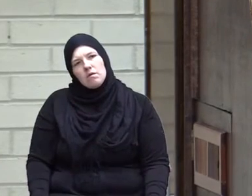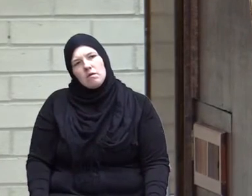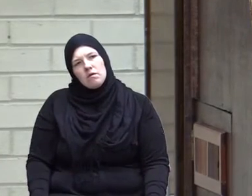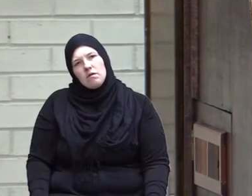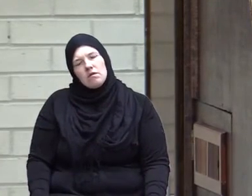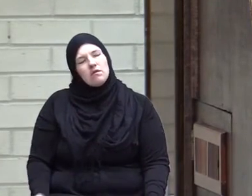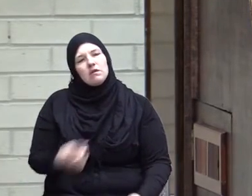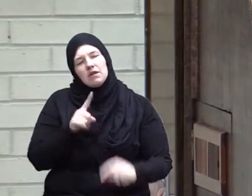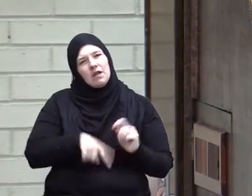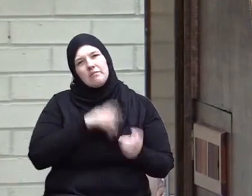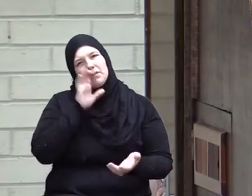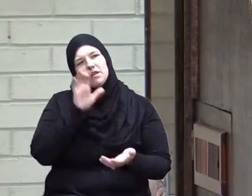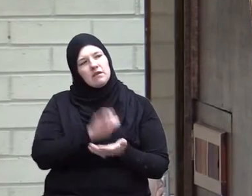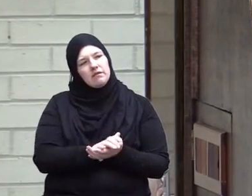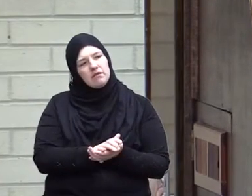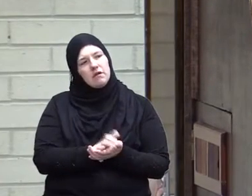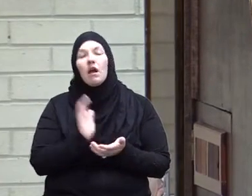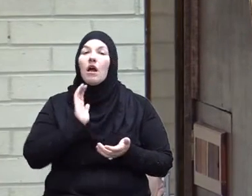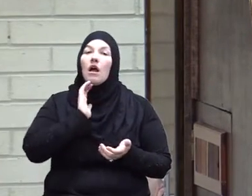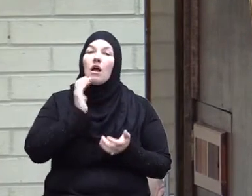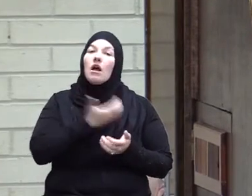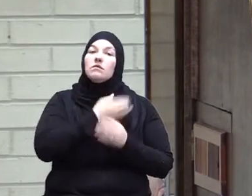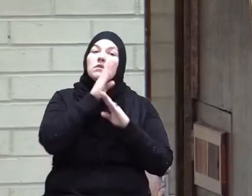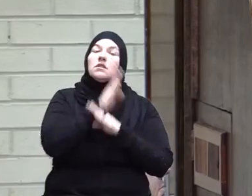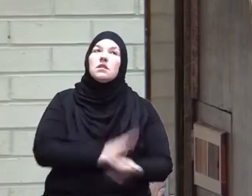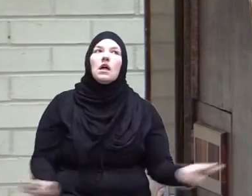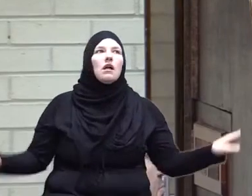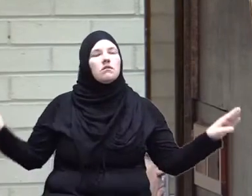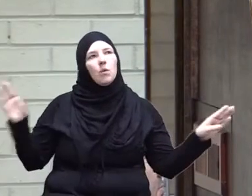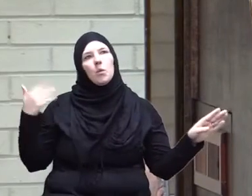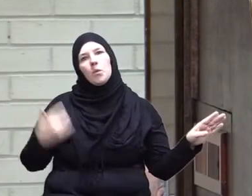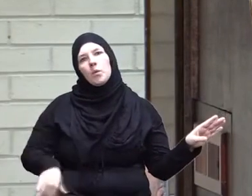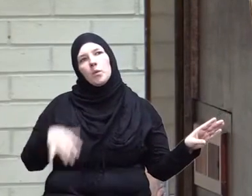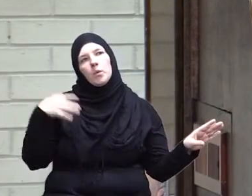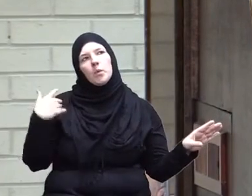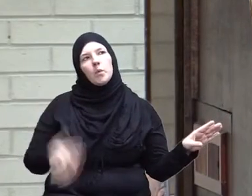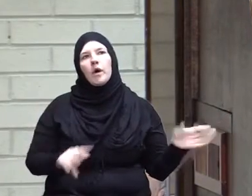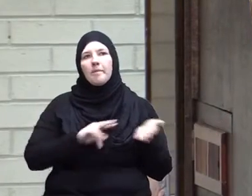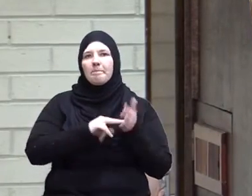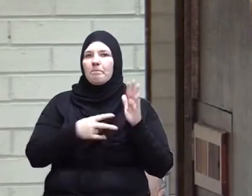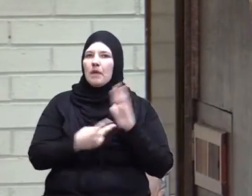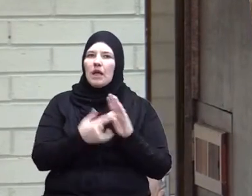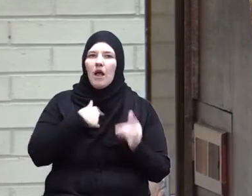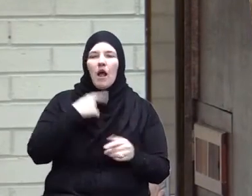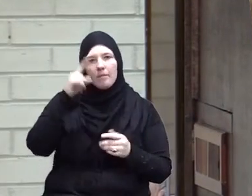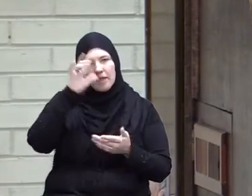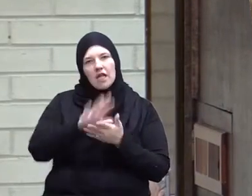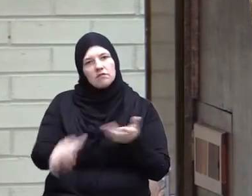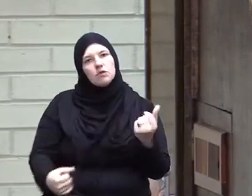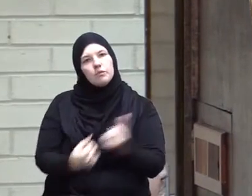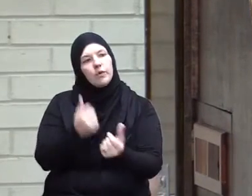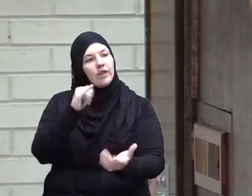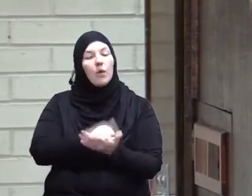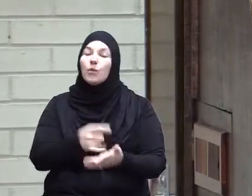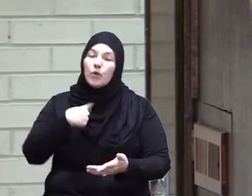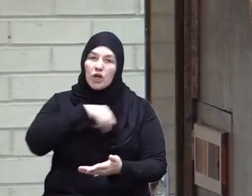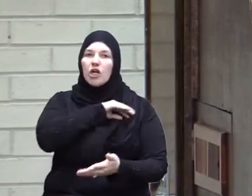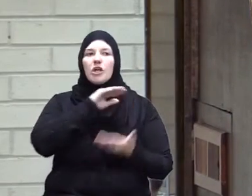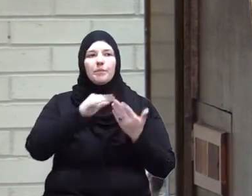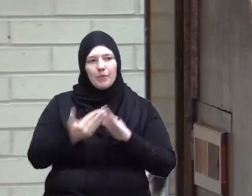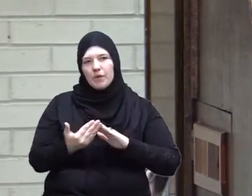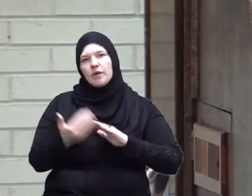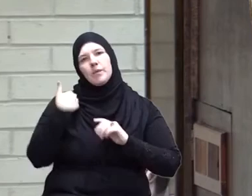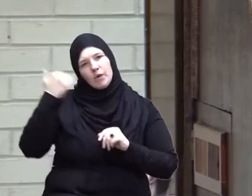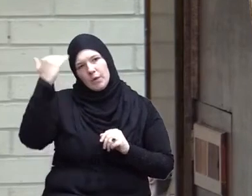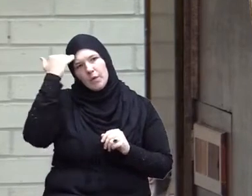it's unconscionable and our silence is itself unconscionable because we are a